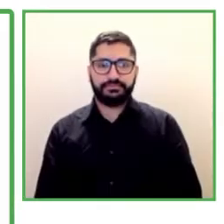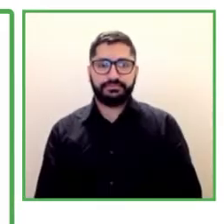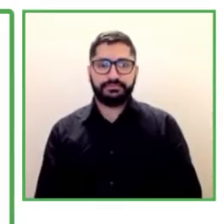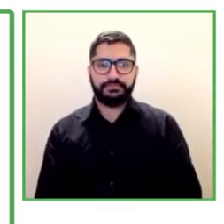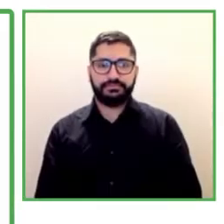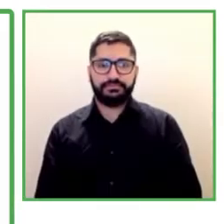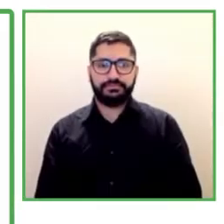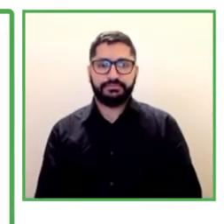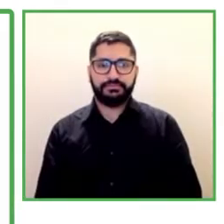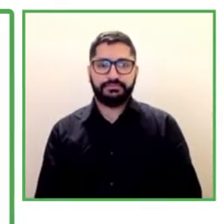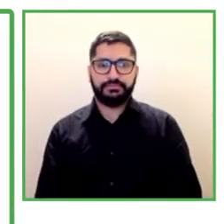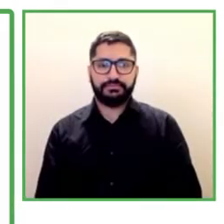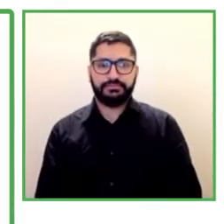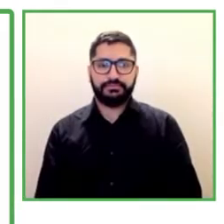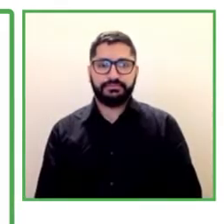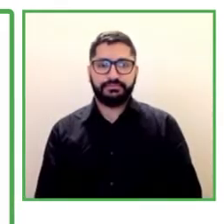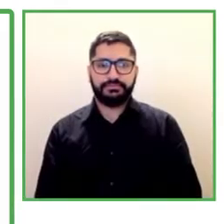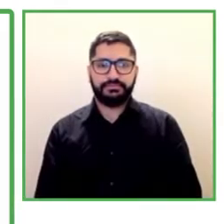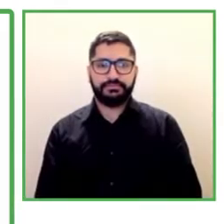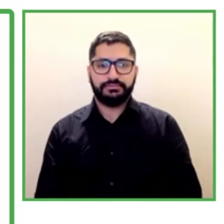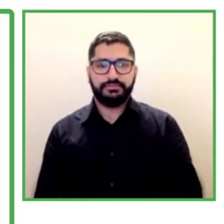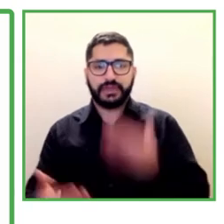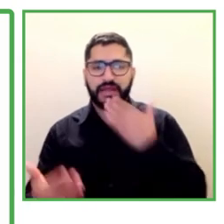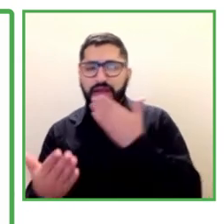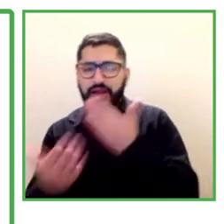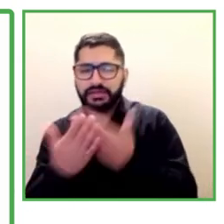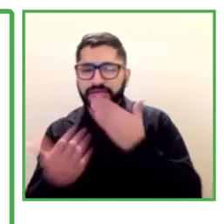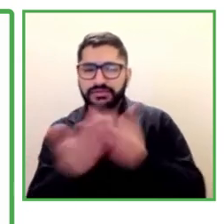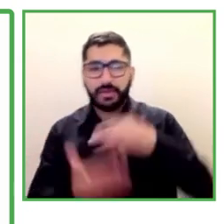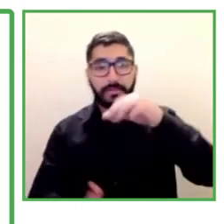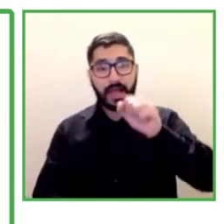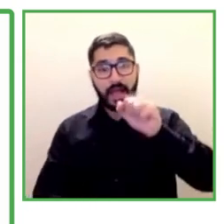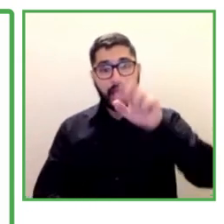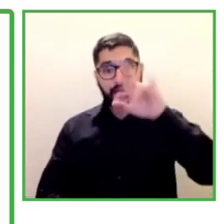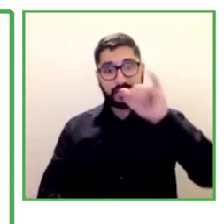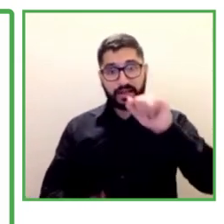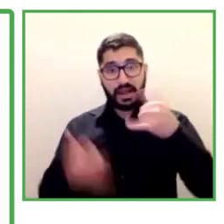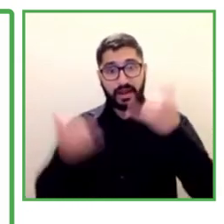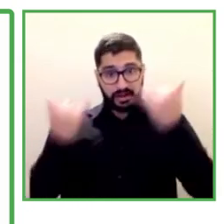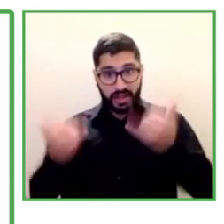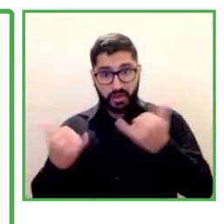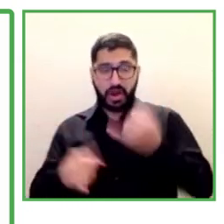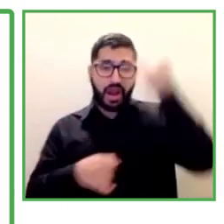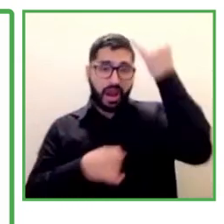Thank you much, Maria Luisa. Thank you very much, Maria Luisa.